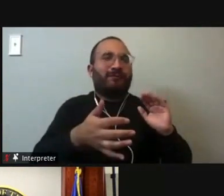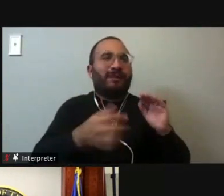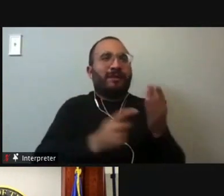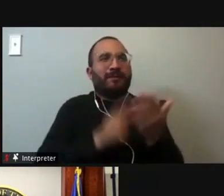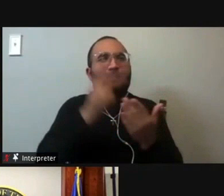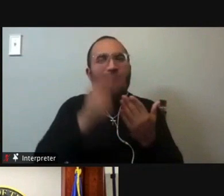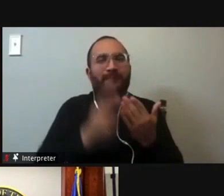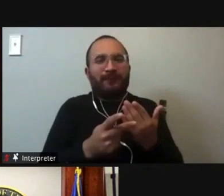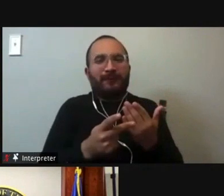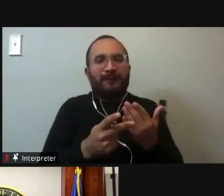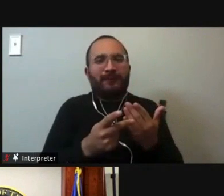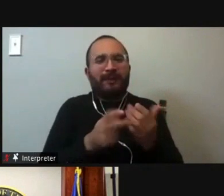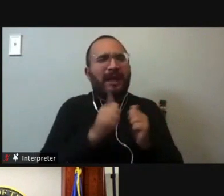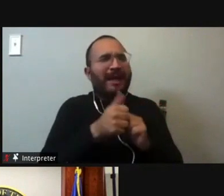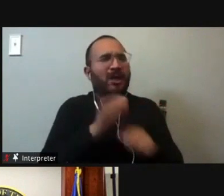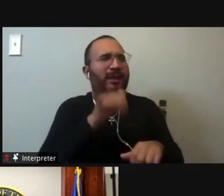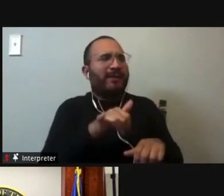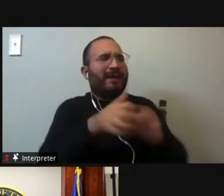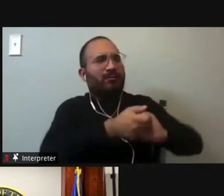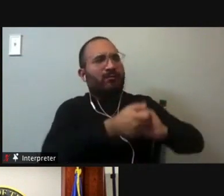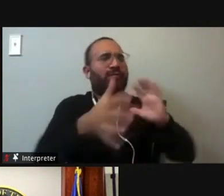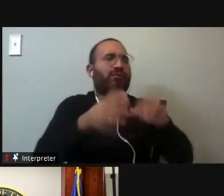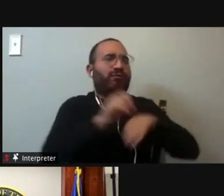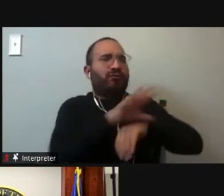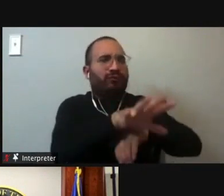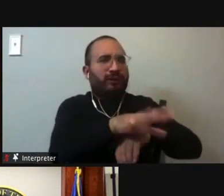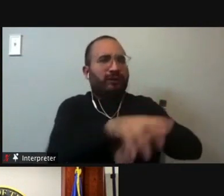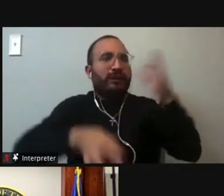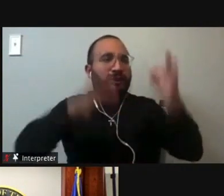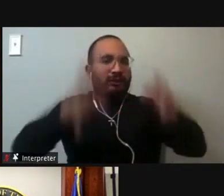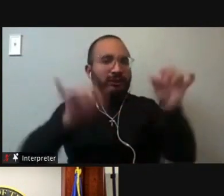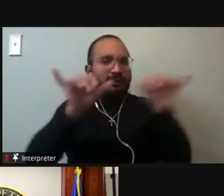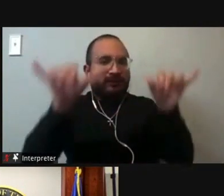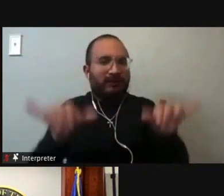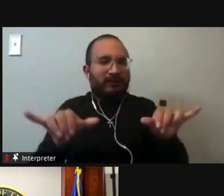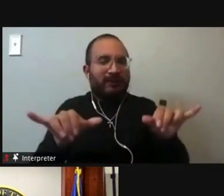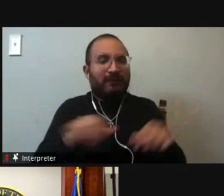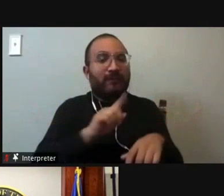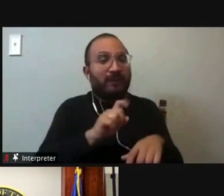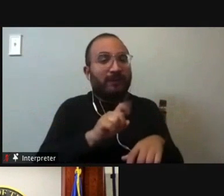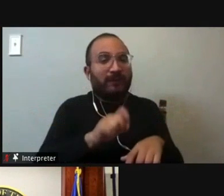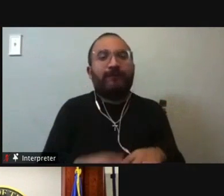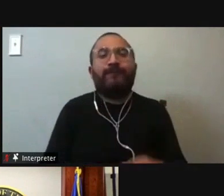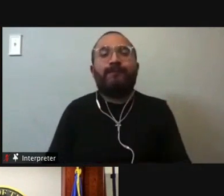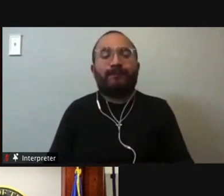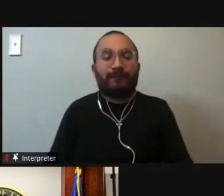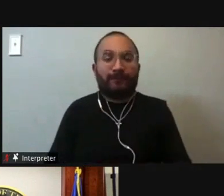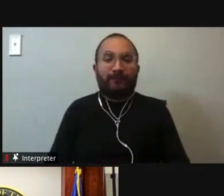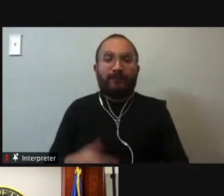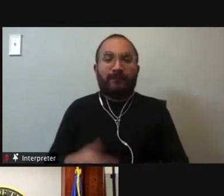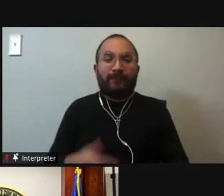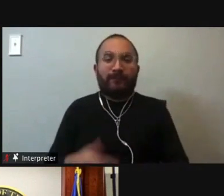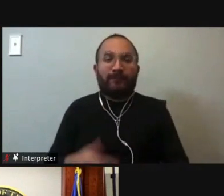would, uh, affect the health and the makeup of the judicial system? Here's my sort of